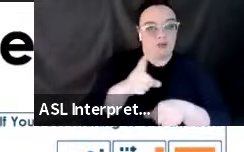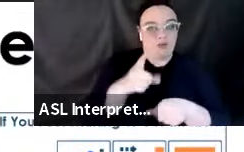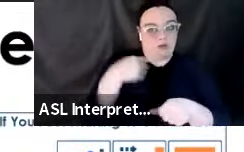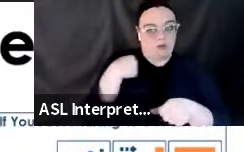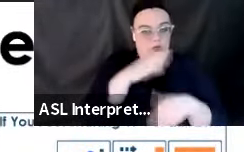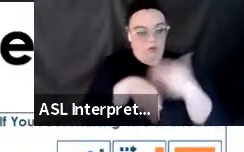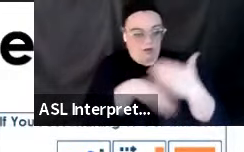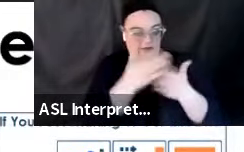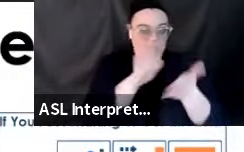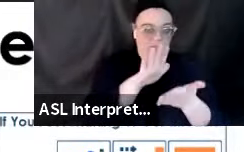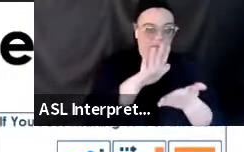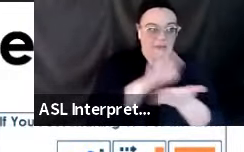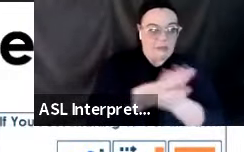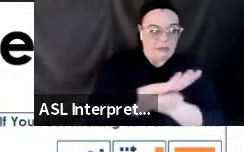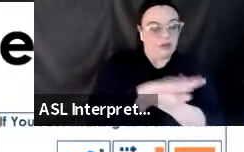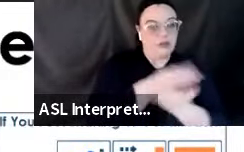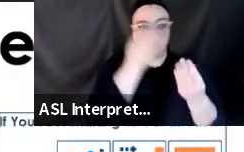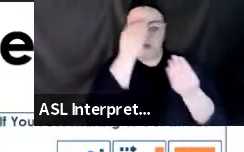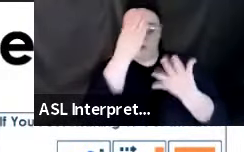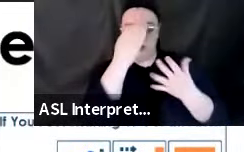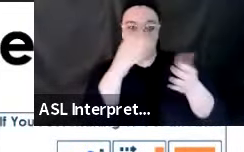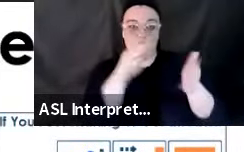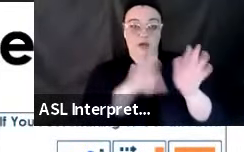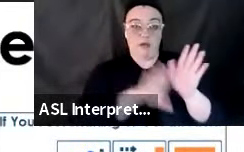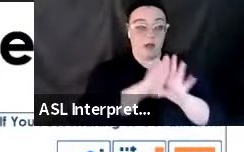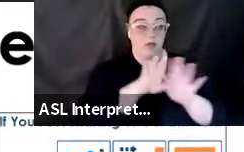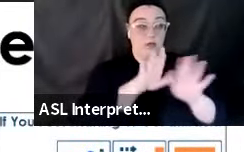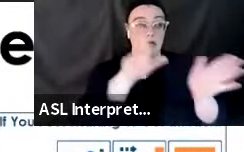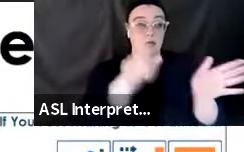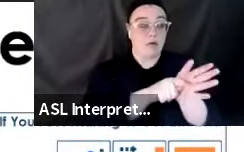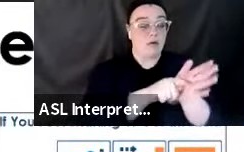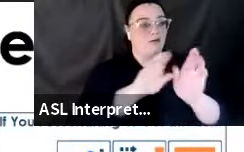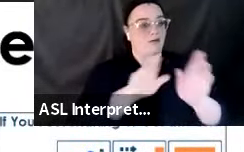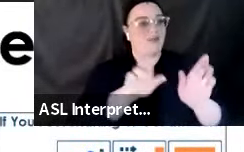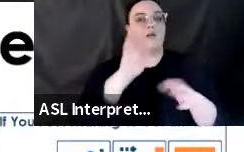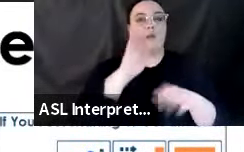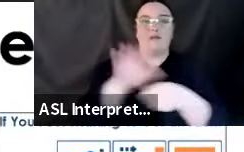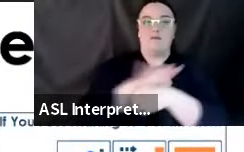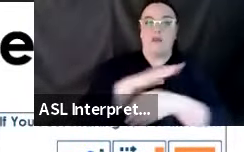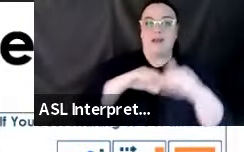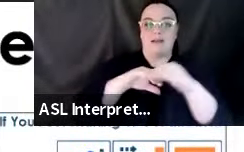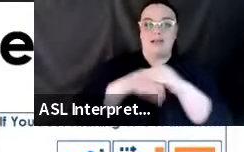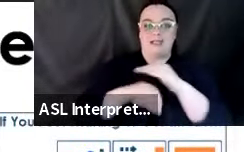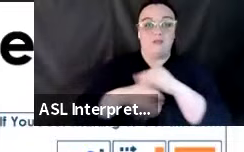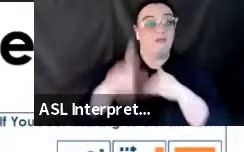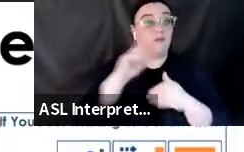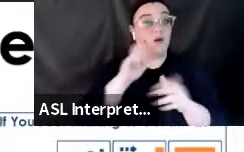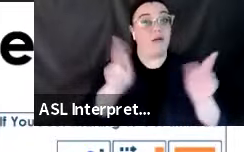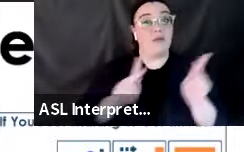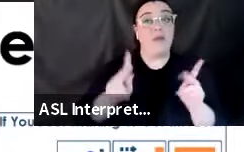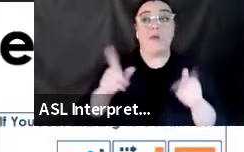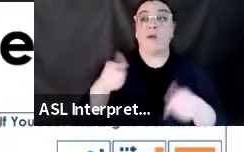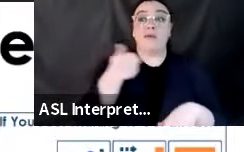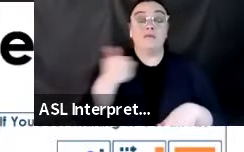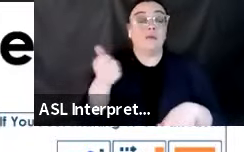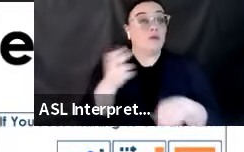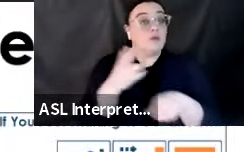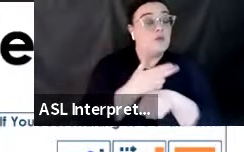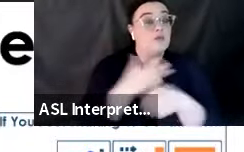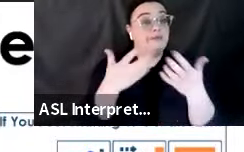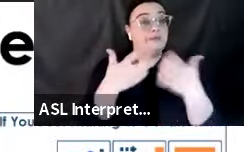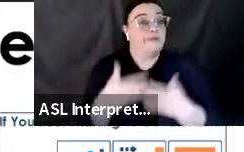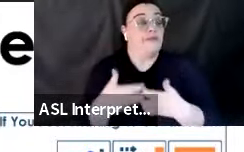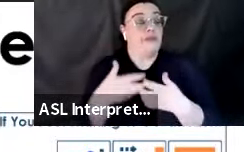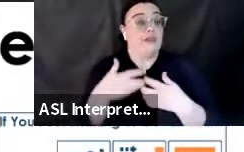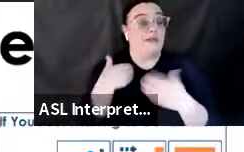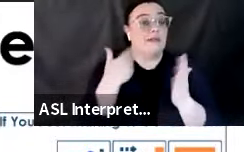fully available to people who may use a screen reader who have low vision or blind too. they can...